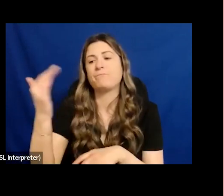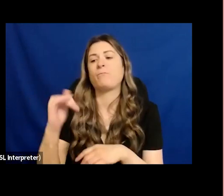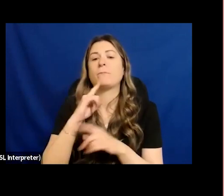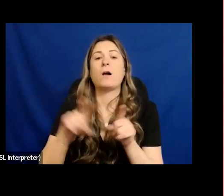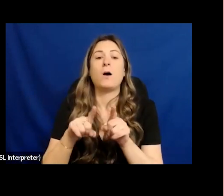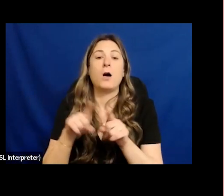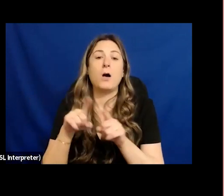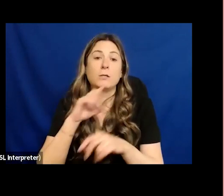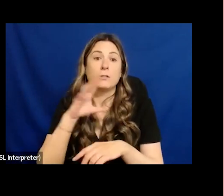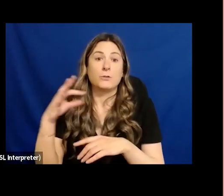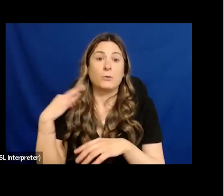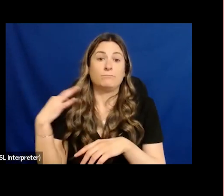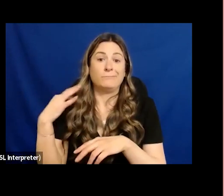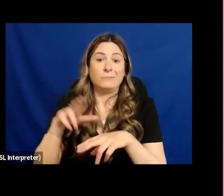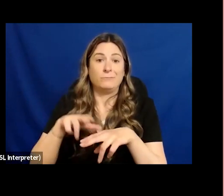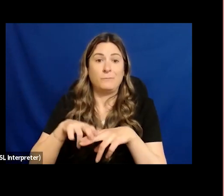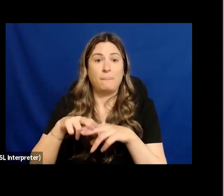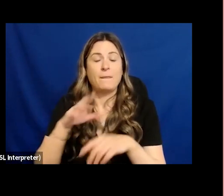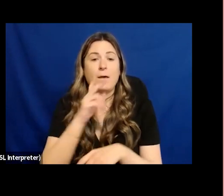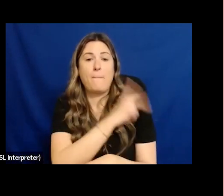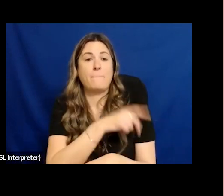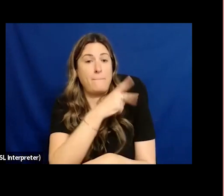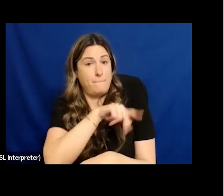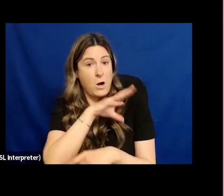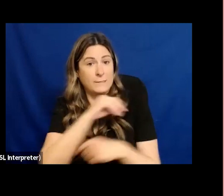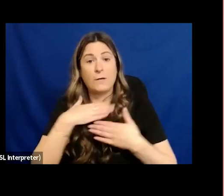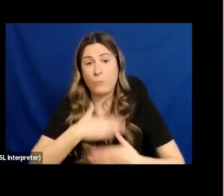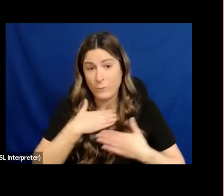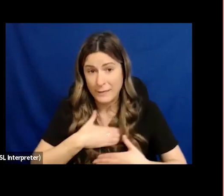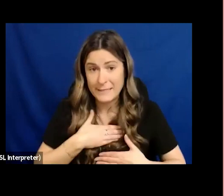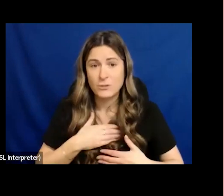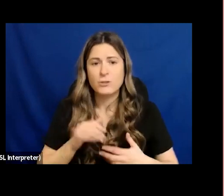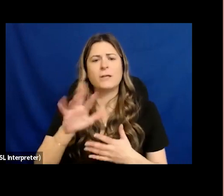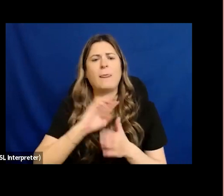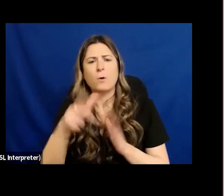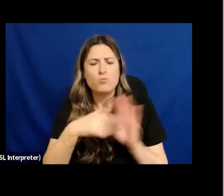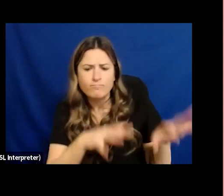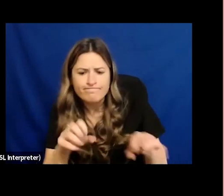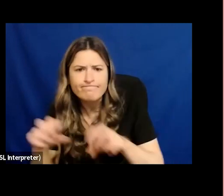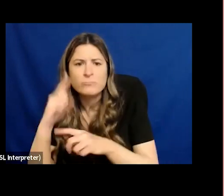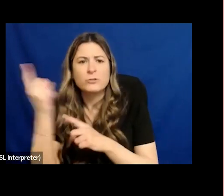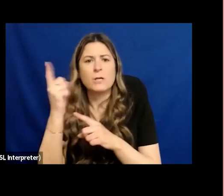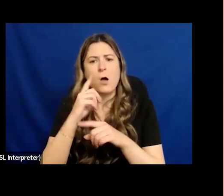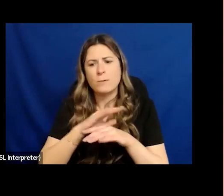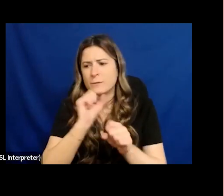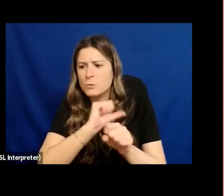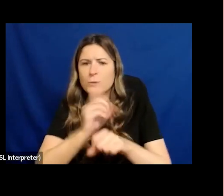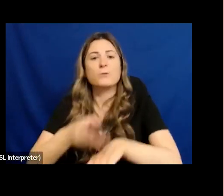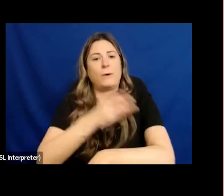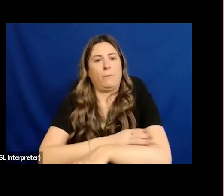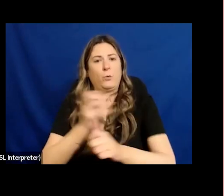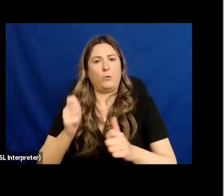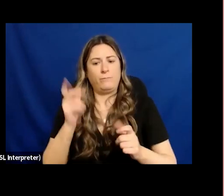of parks and recreation in these roles she has worked to improve her community and make life better for people and our planet in 2017